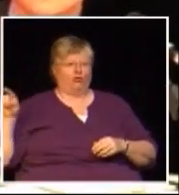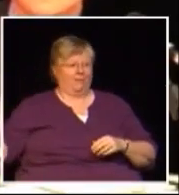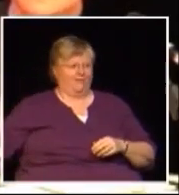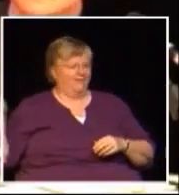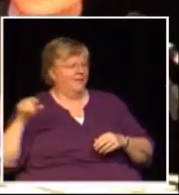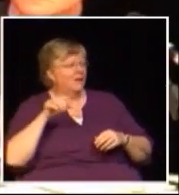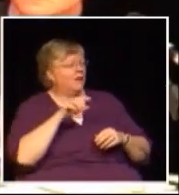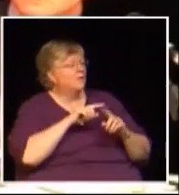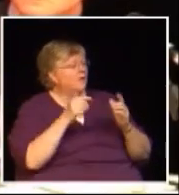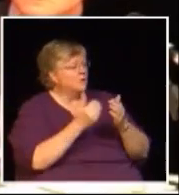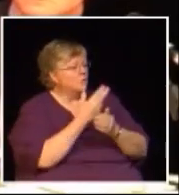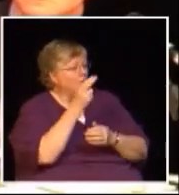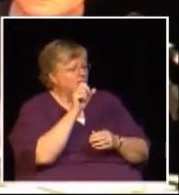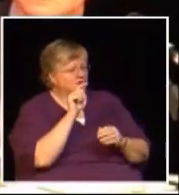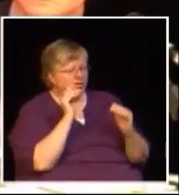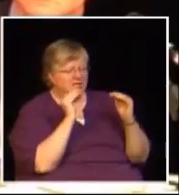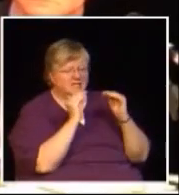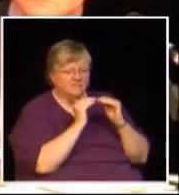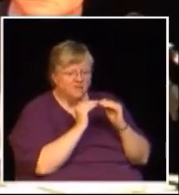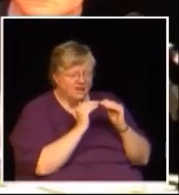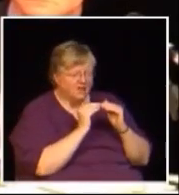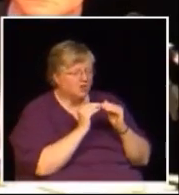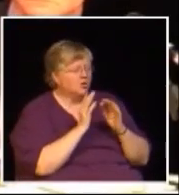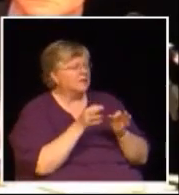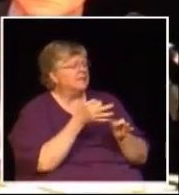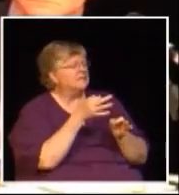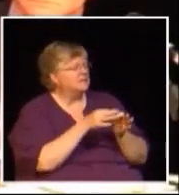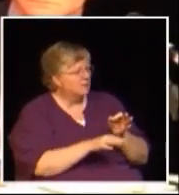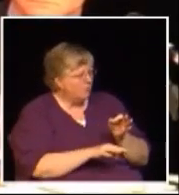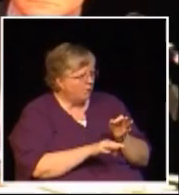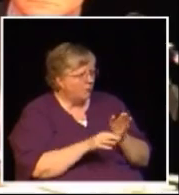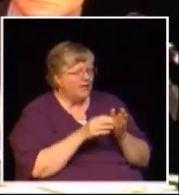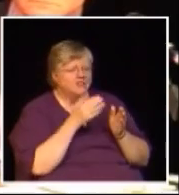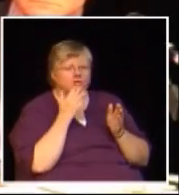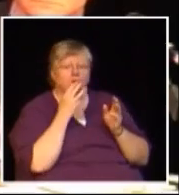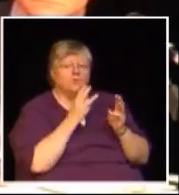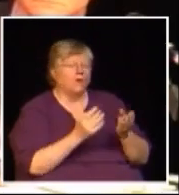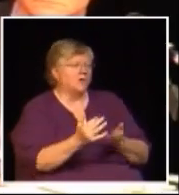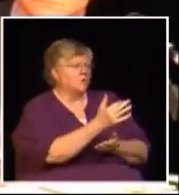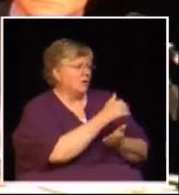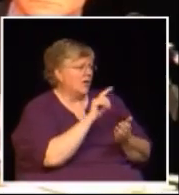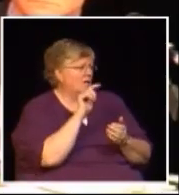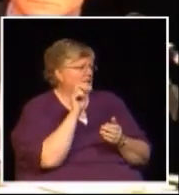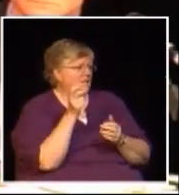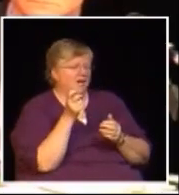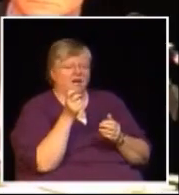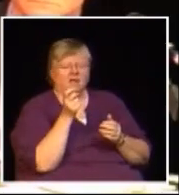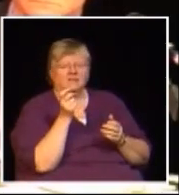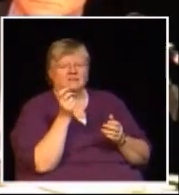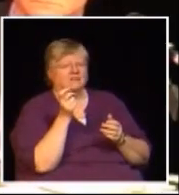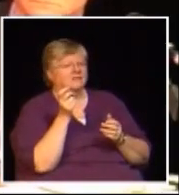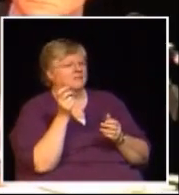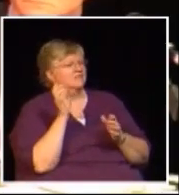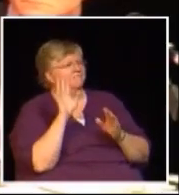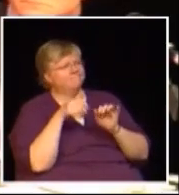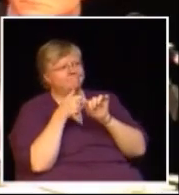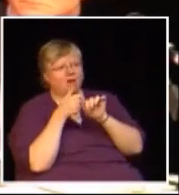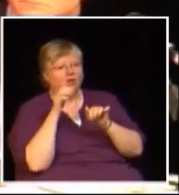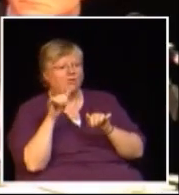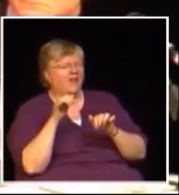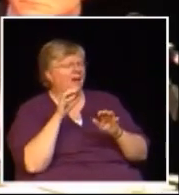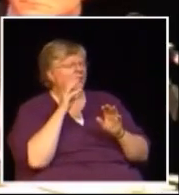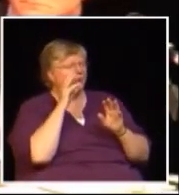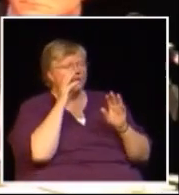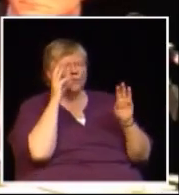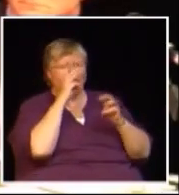HST system is fair and simple it's a method of collecting tax it's a very simple debate that we should be going through right now not a